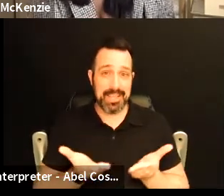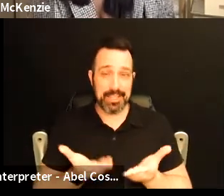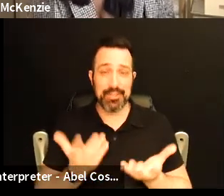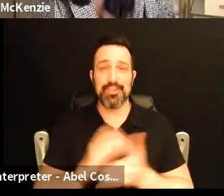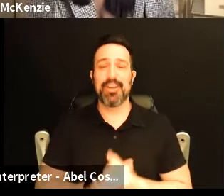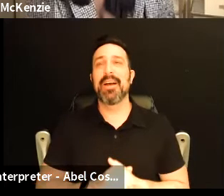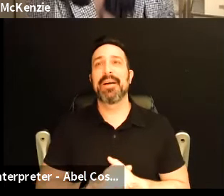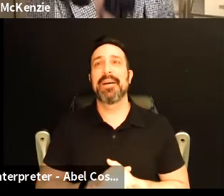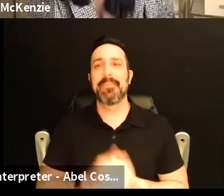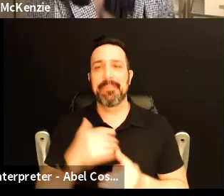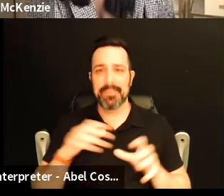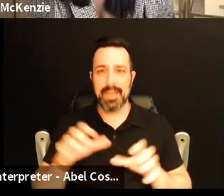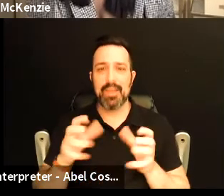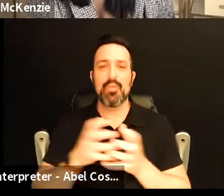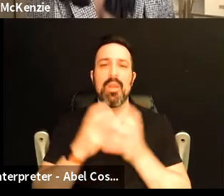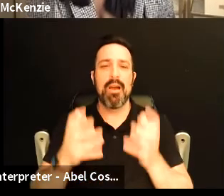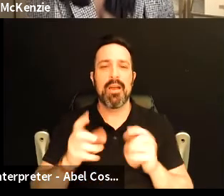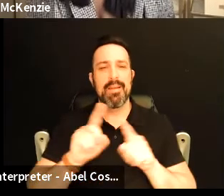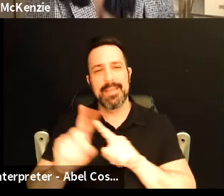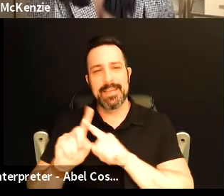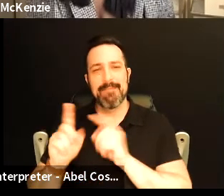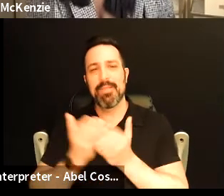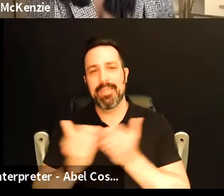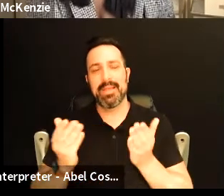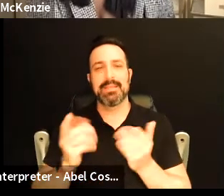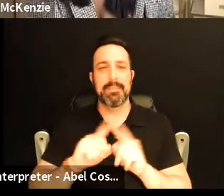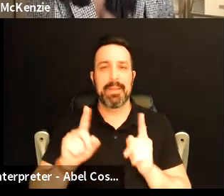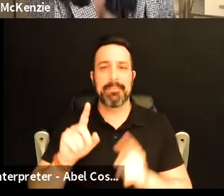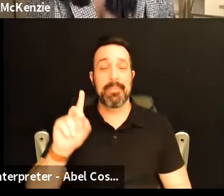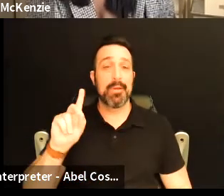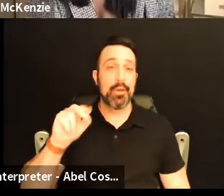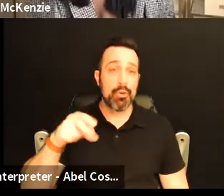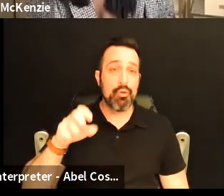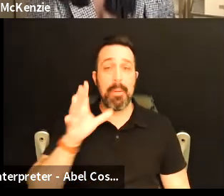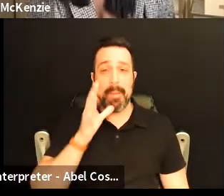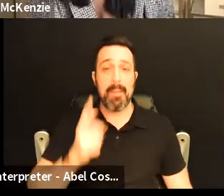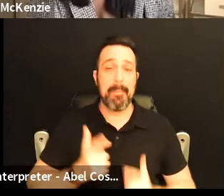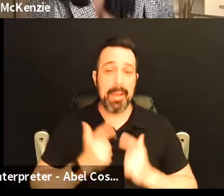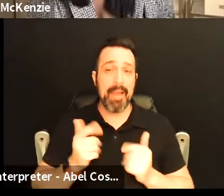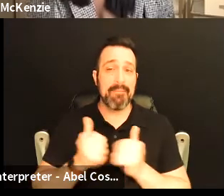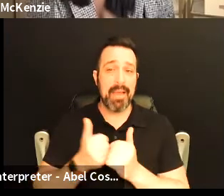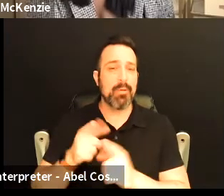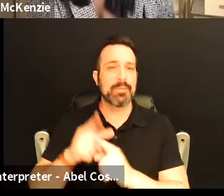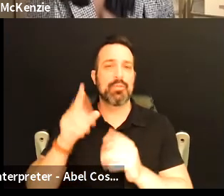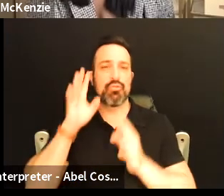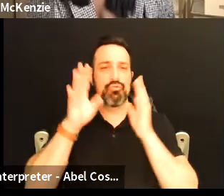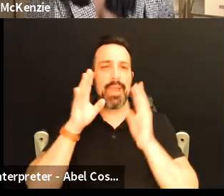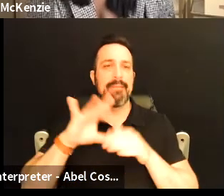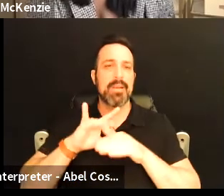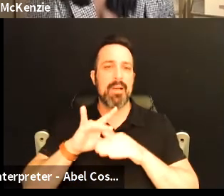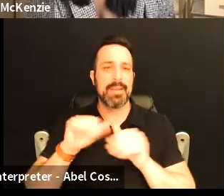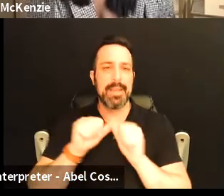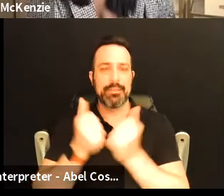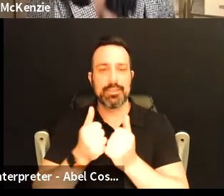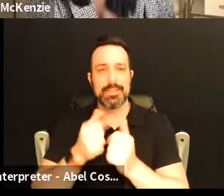I do a lot of different things but as far as Dope Mom Life goes we are a creative content agency that